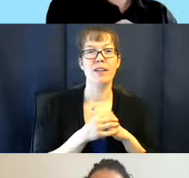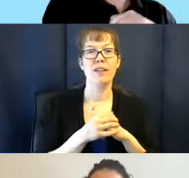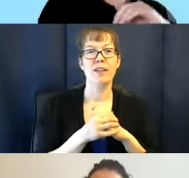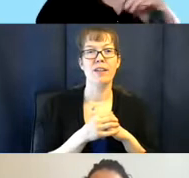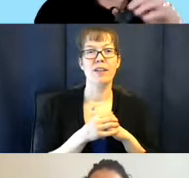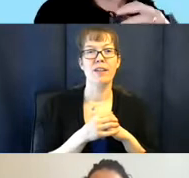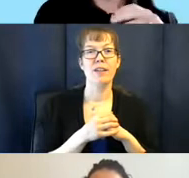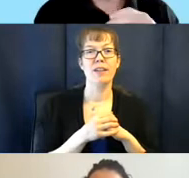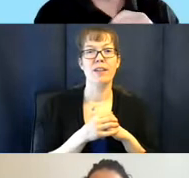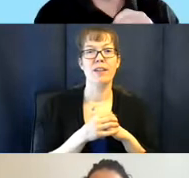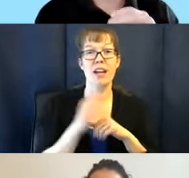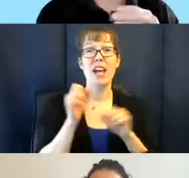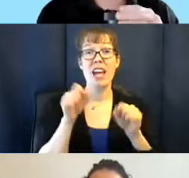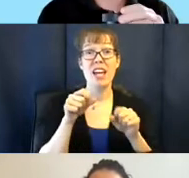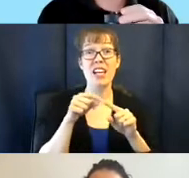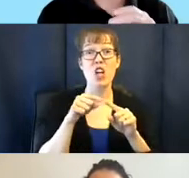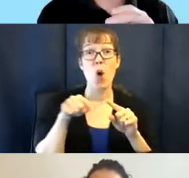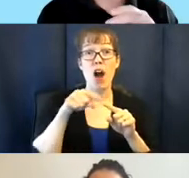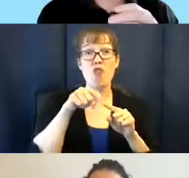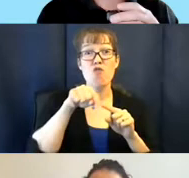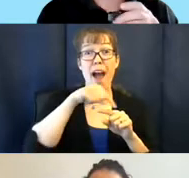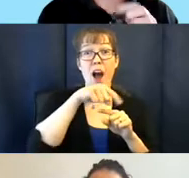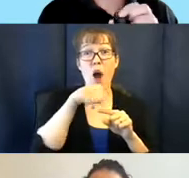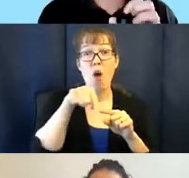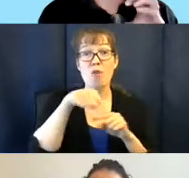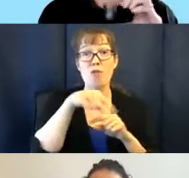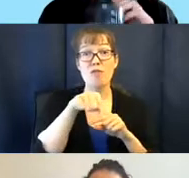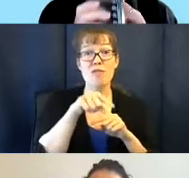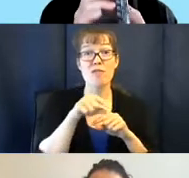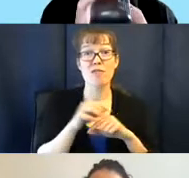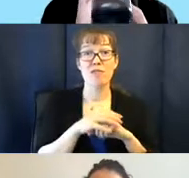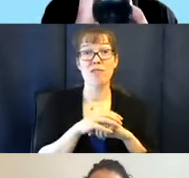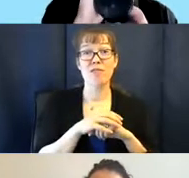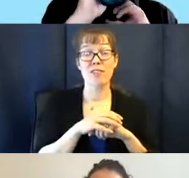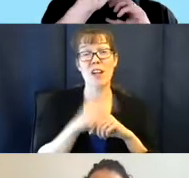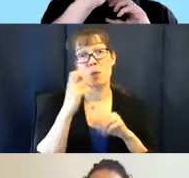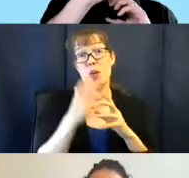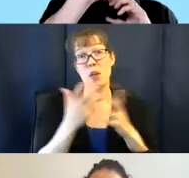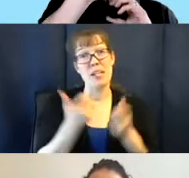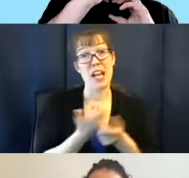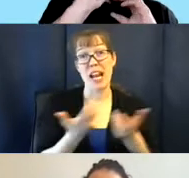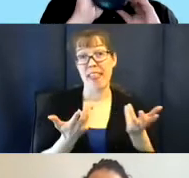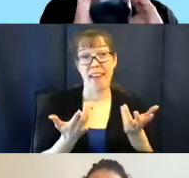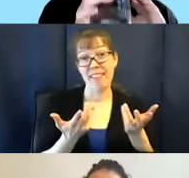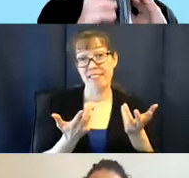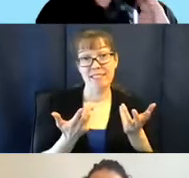like, pretty much anything that you have